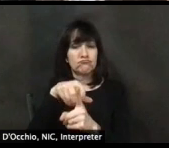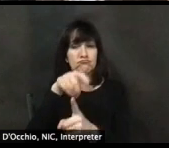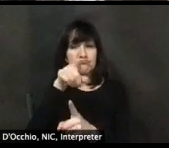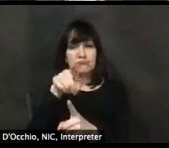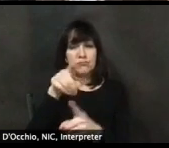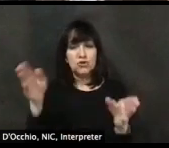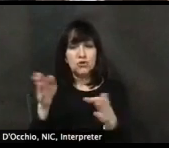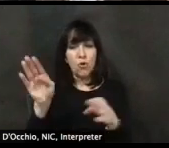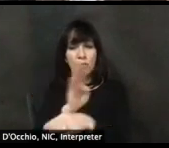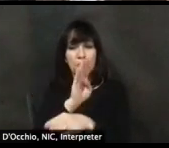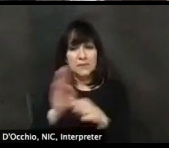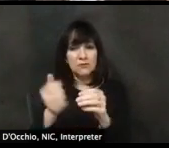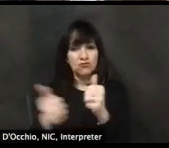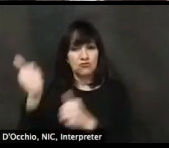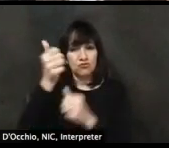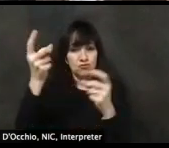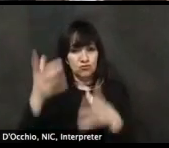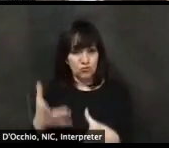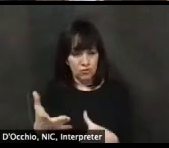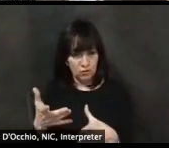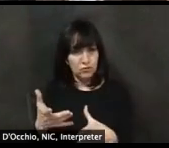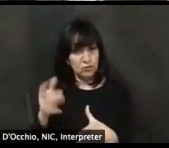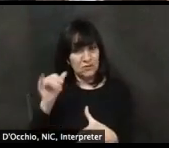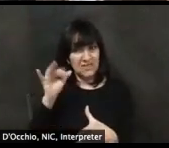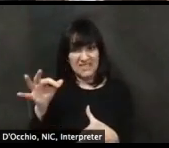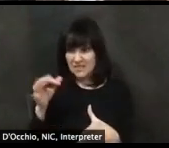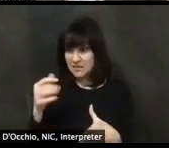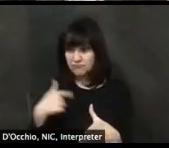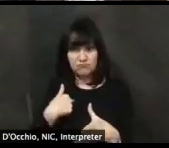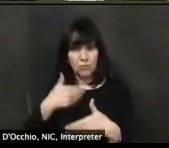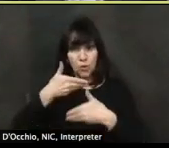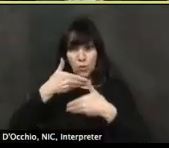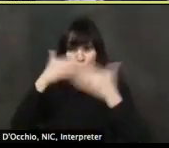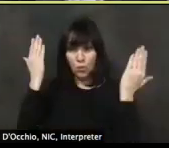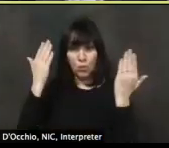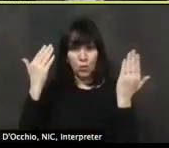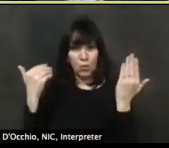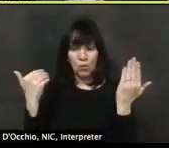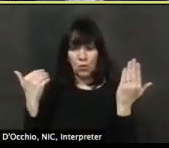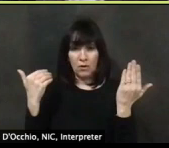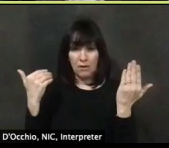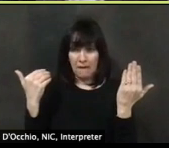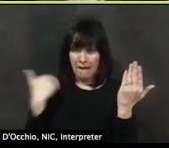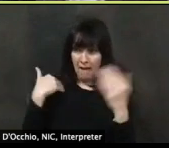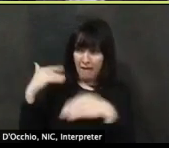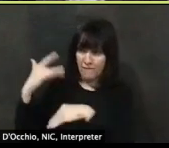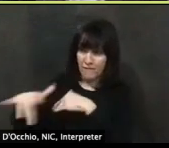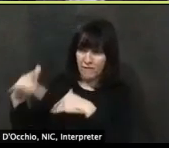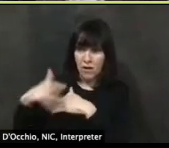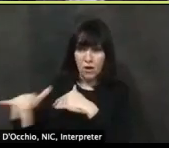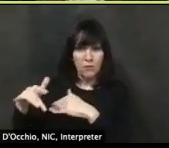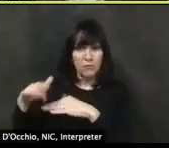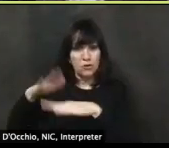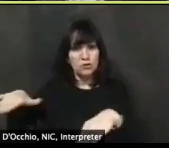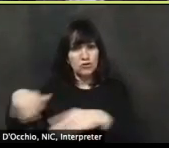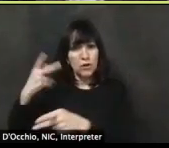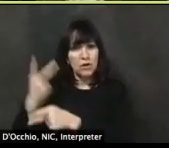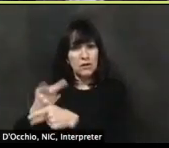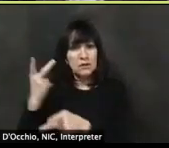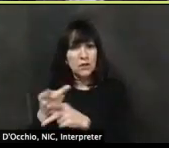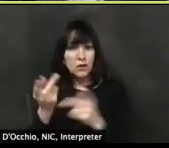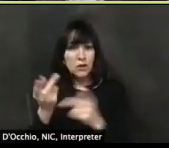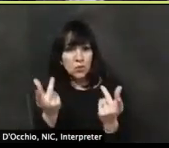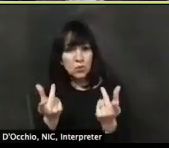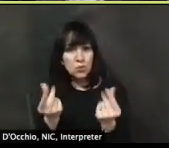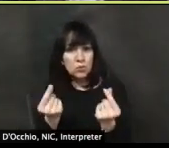if we don't have access to childcare, what are our thoughts there? Yeah, it's absolutely, uh, critically important. Um, we think